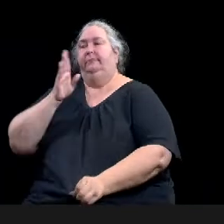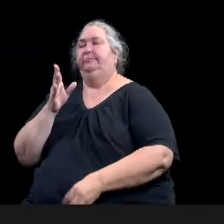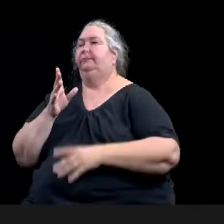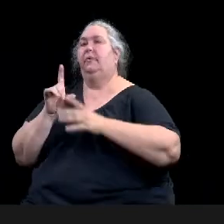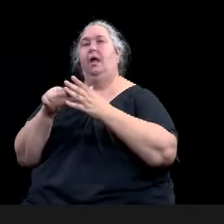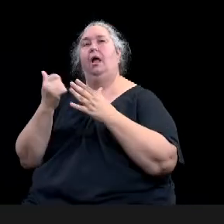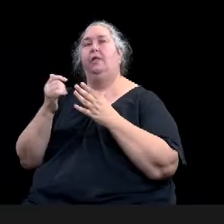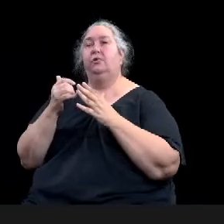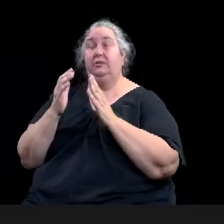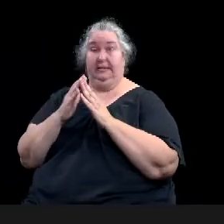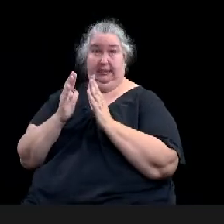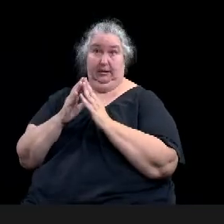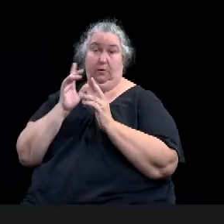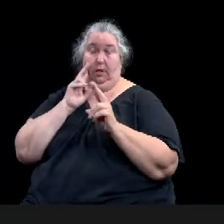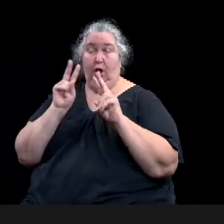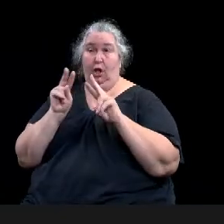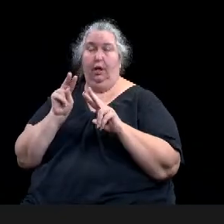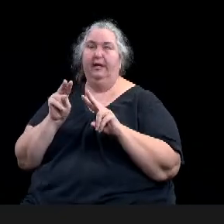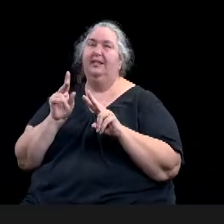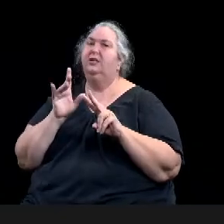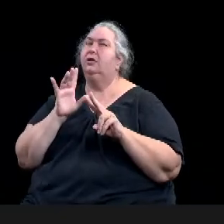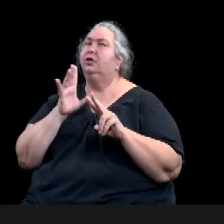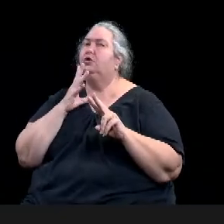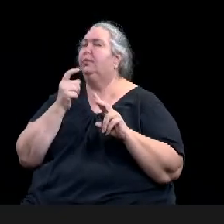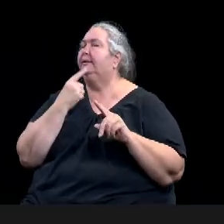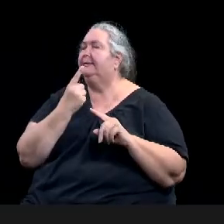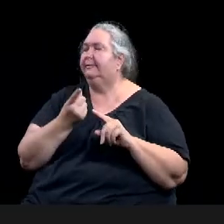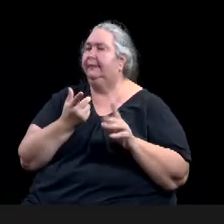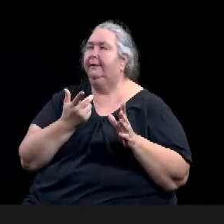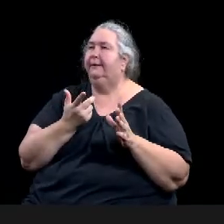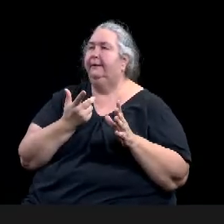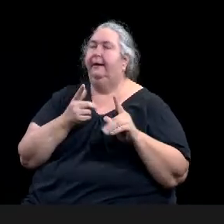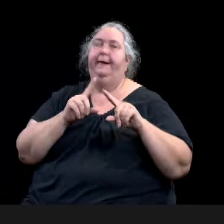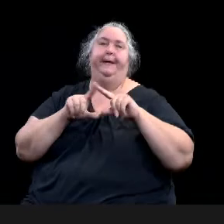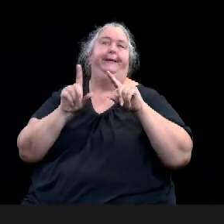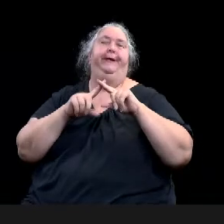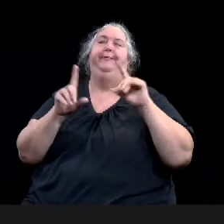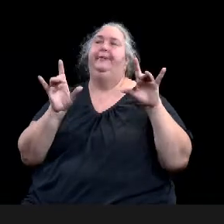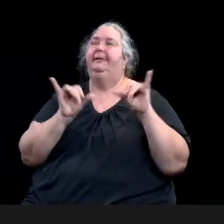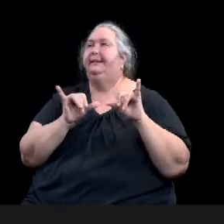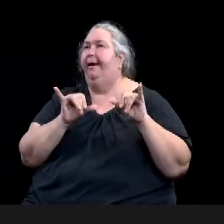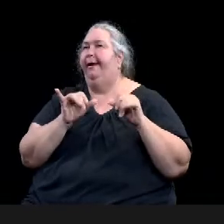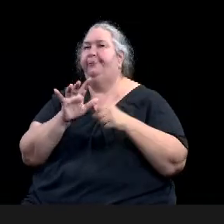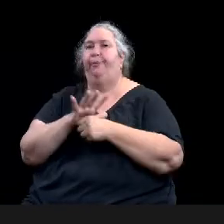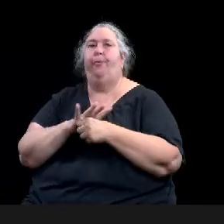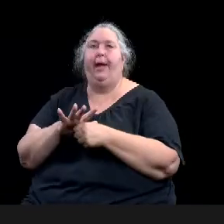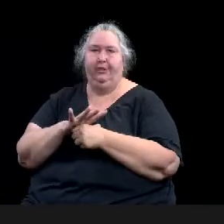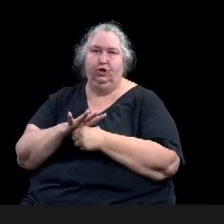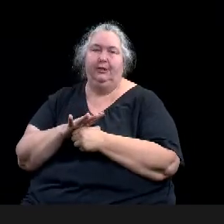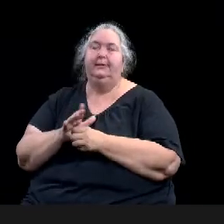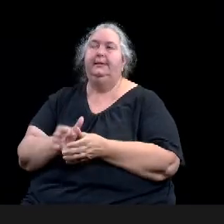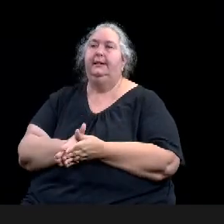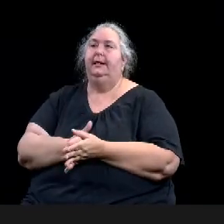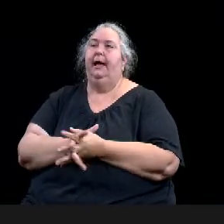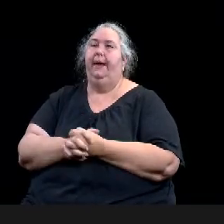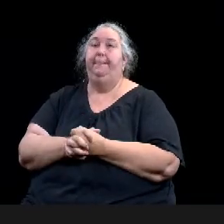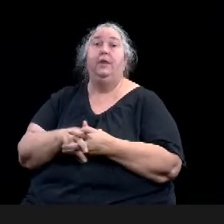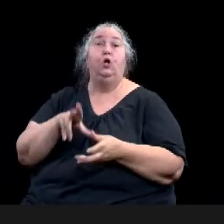um, Houston, Denton, DeSoto, and even one from Arizona, we did look outside Texas, but focused on Texas cities.